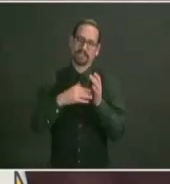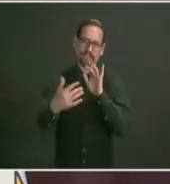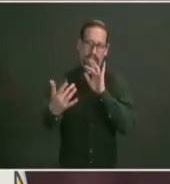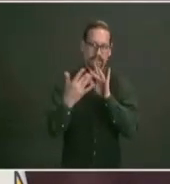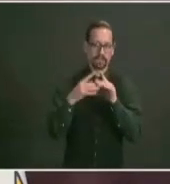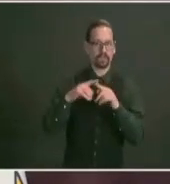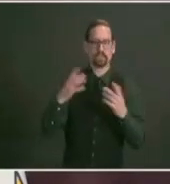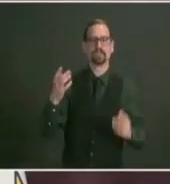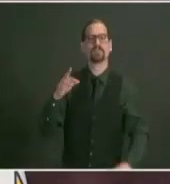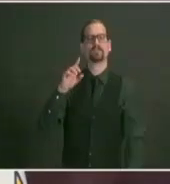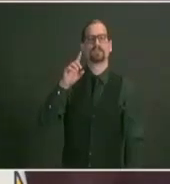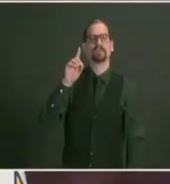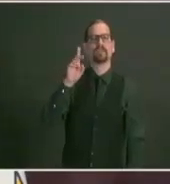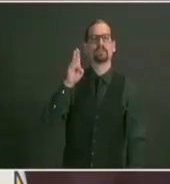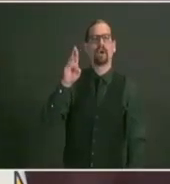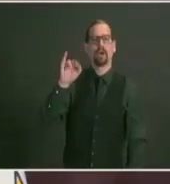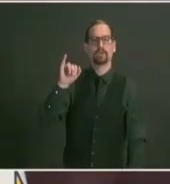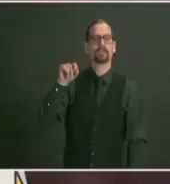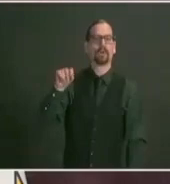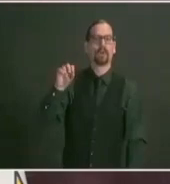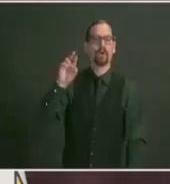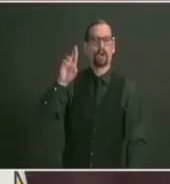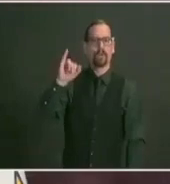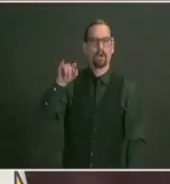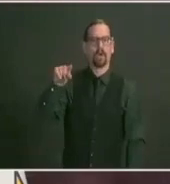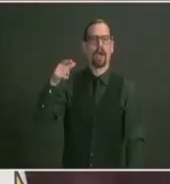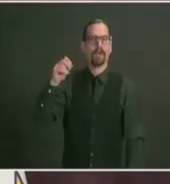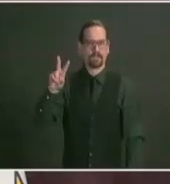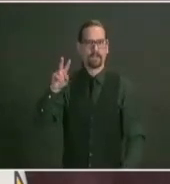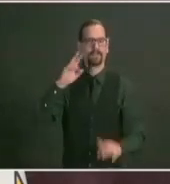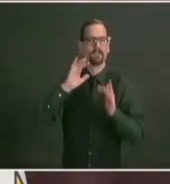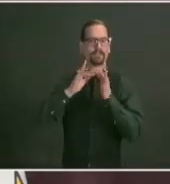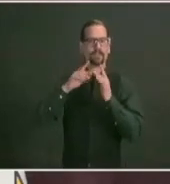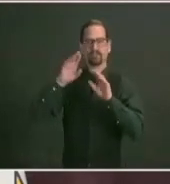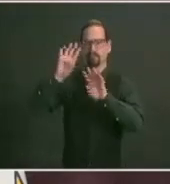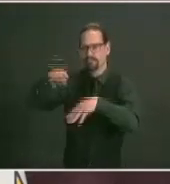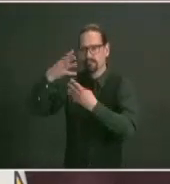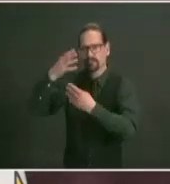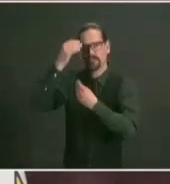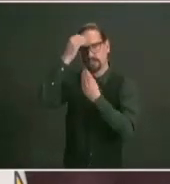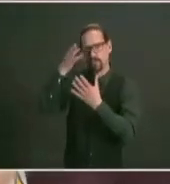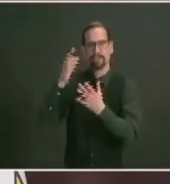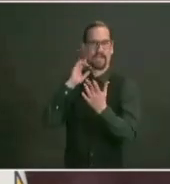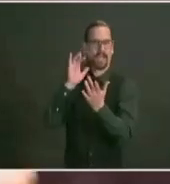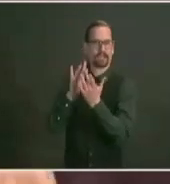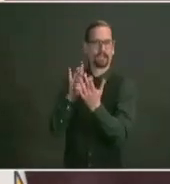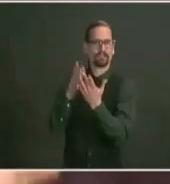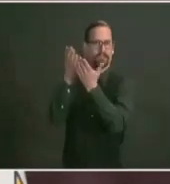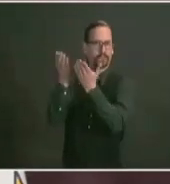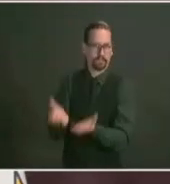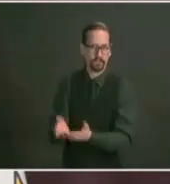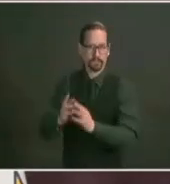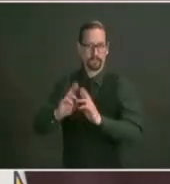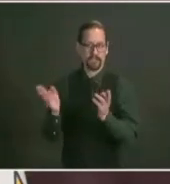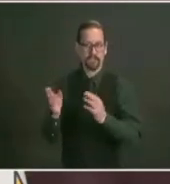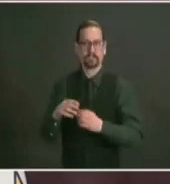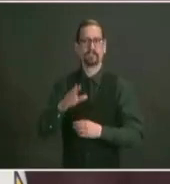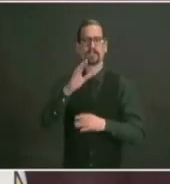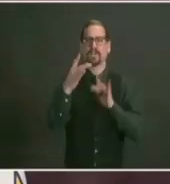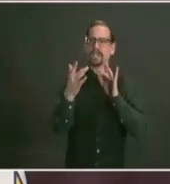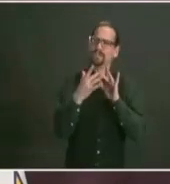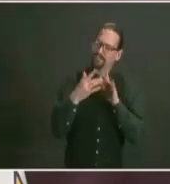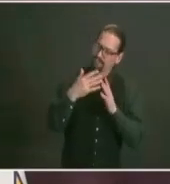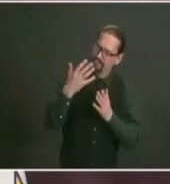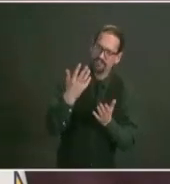become part of the inventory and let us know that we that you want to dialogue with us for that interim period please